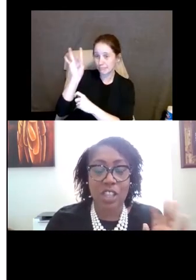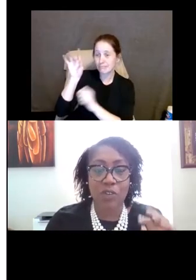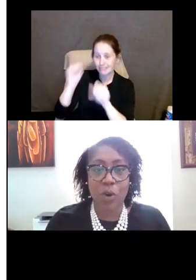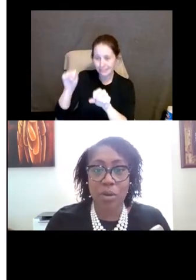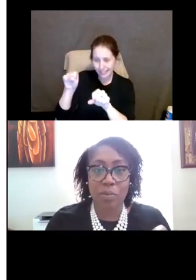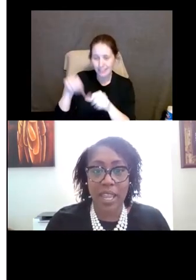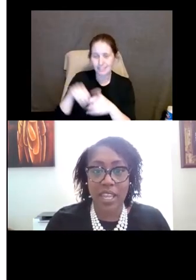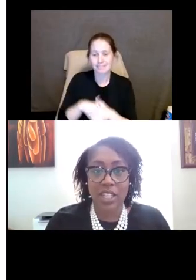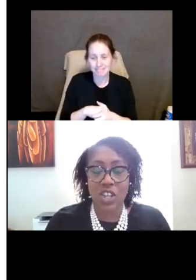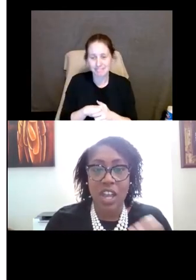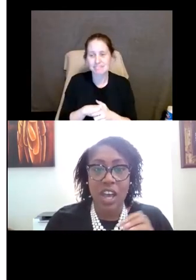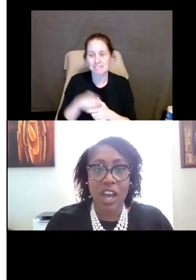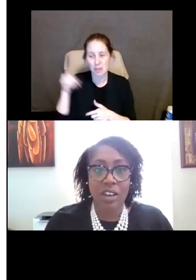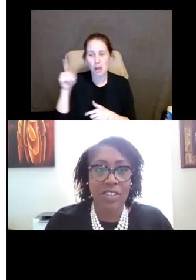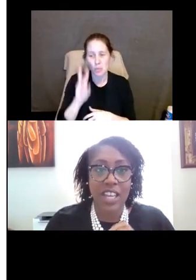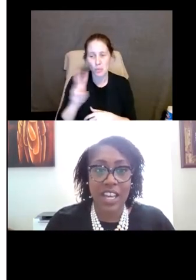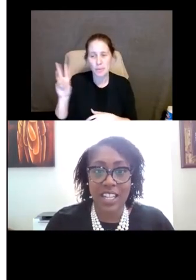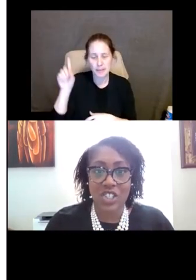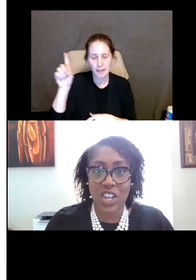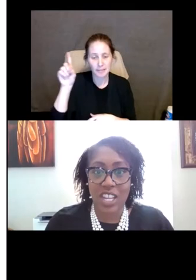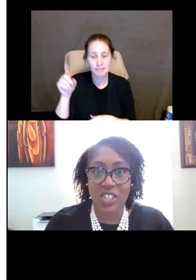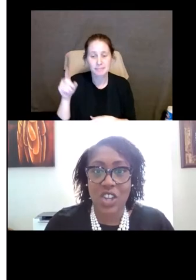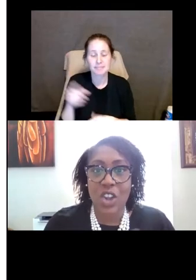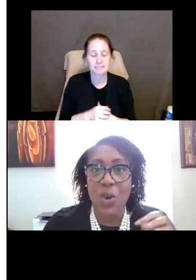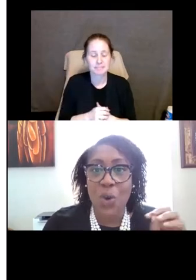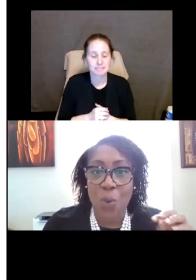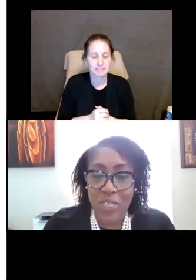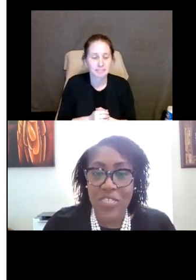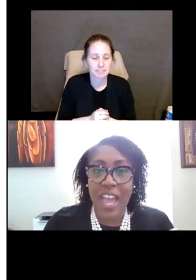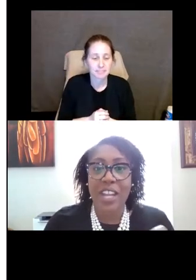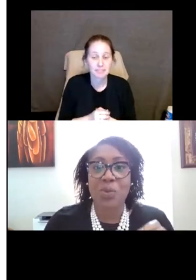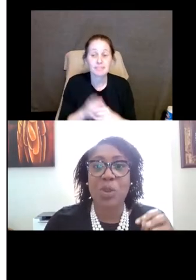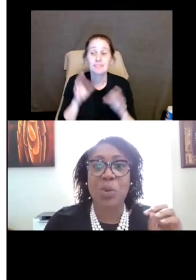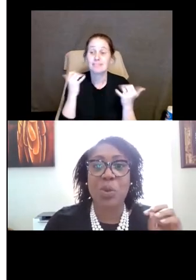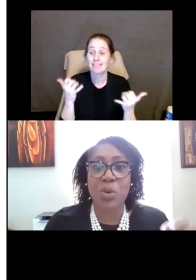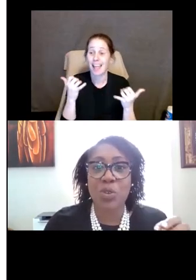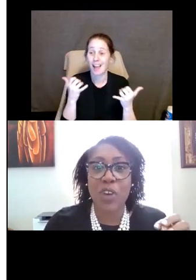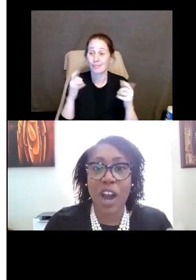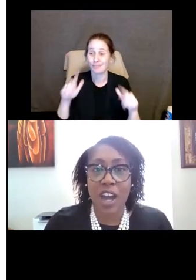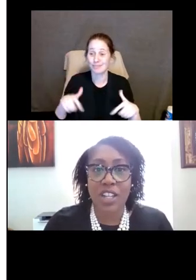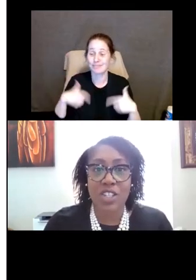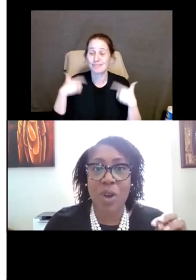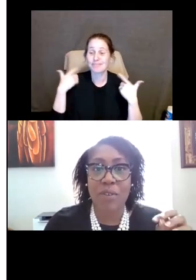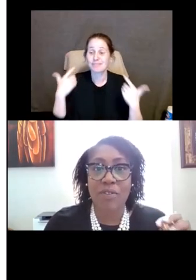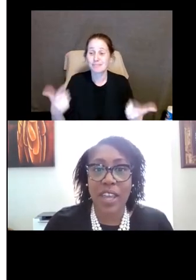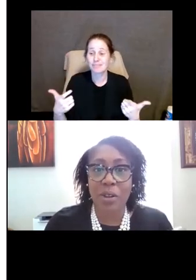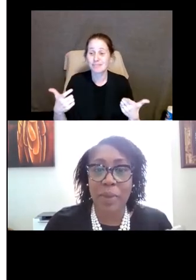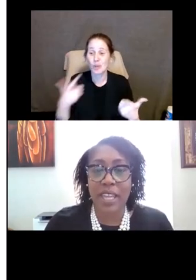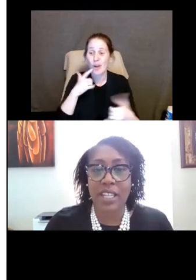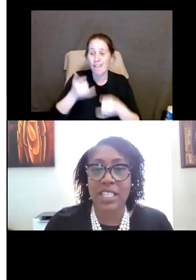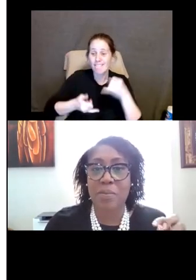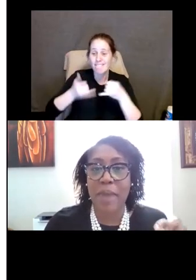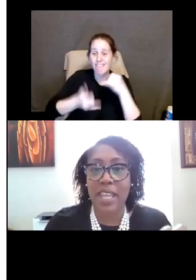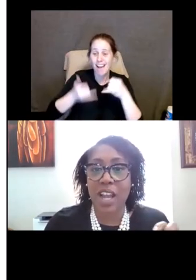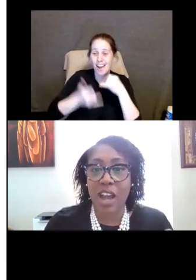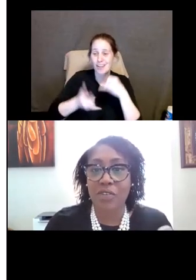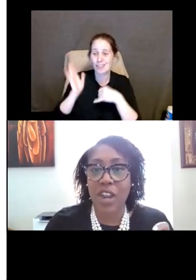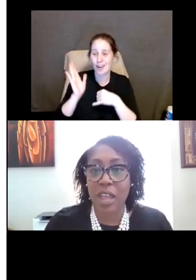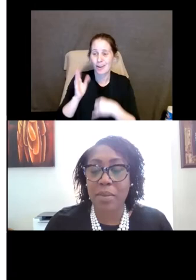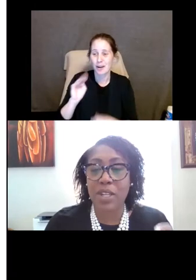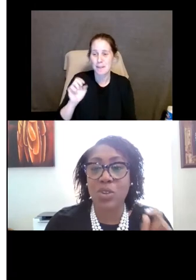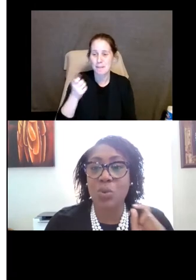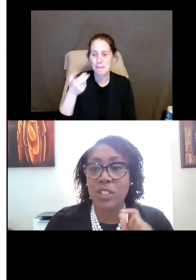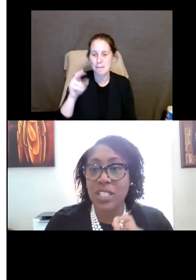slides on the forum page of the HUD Exchange. With that, we will move on to our final panelist, Megan